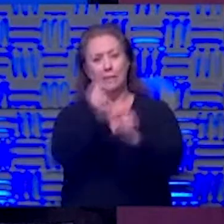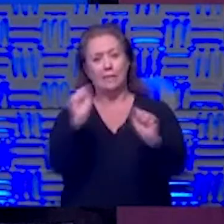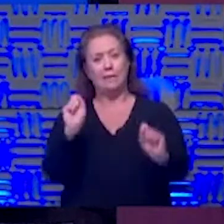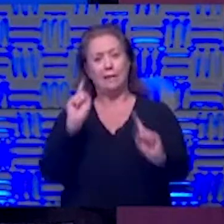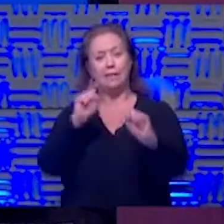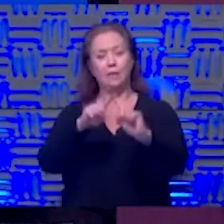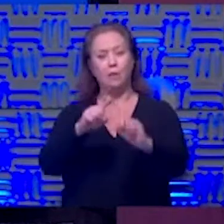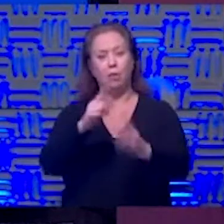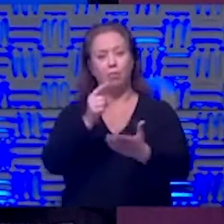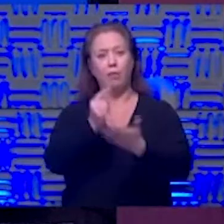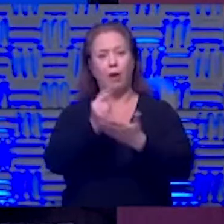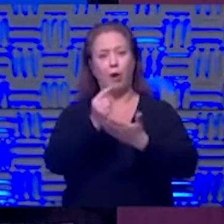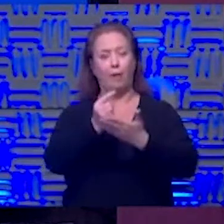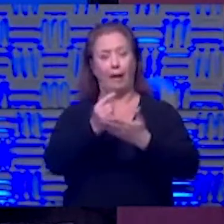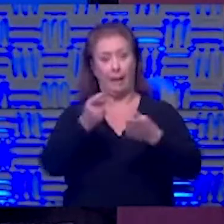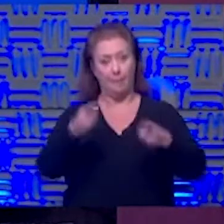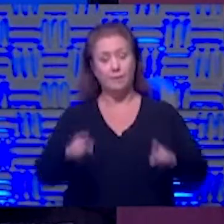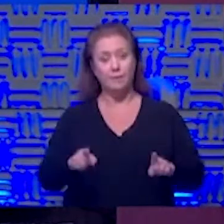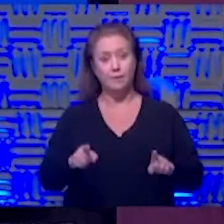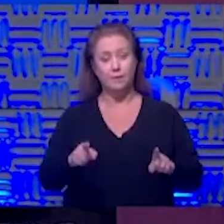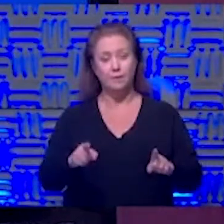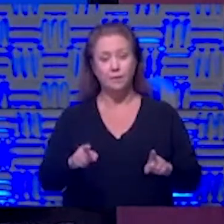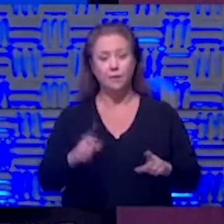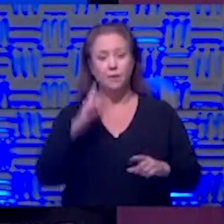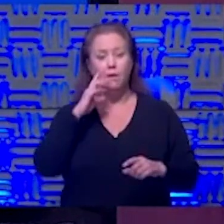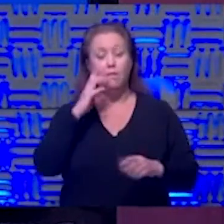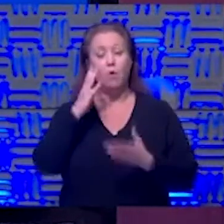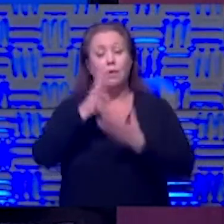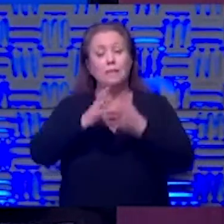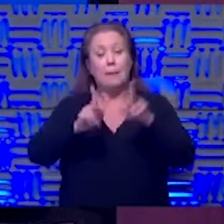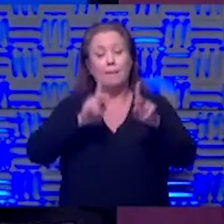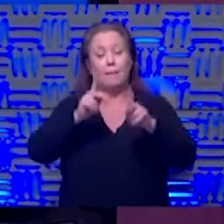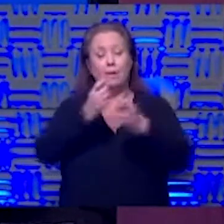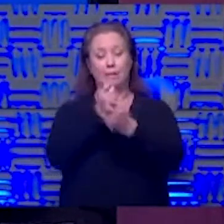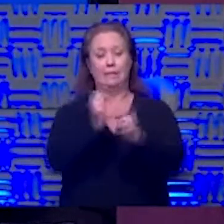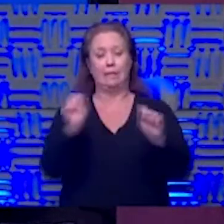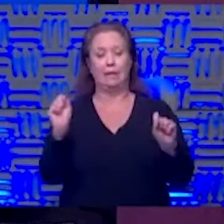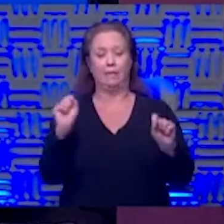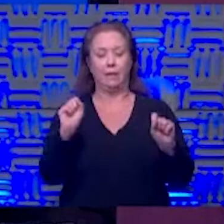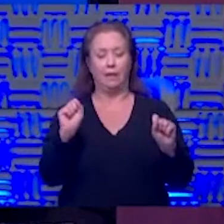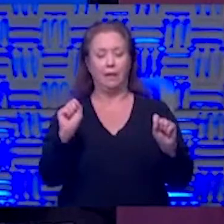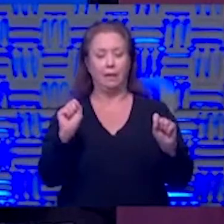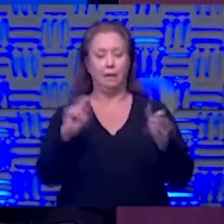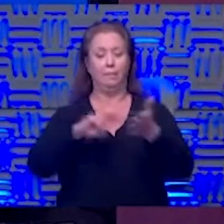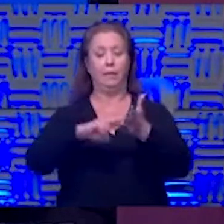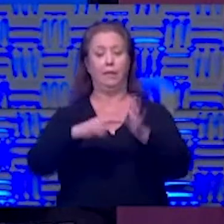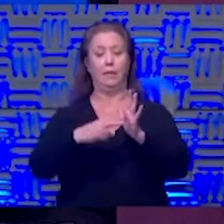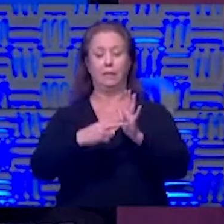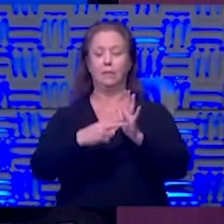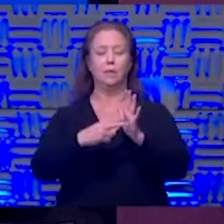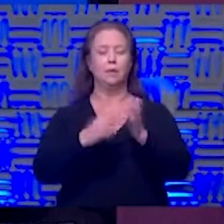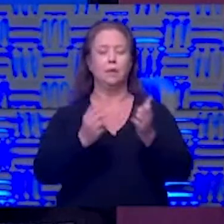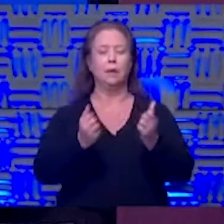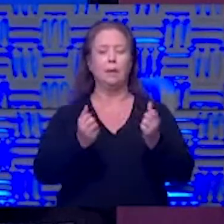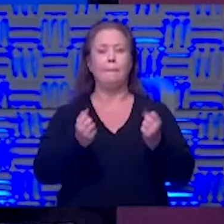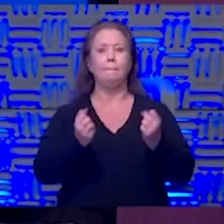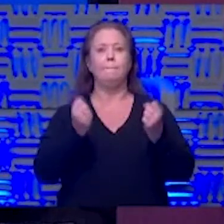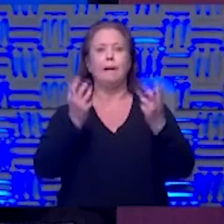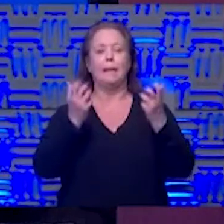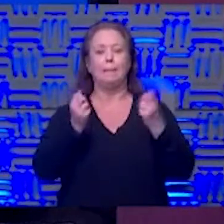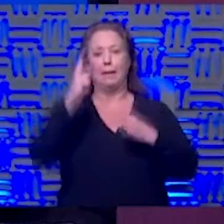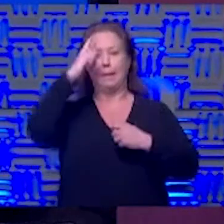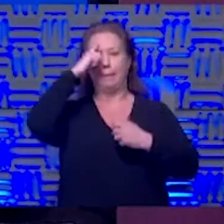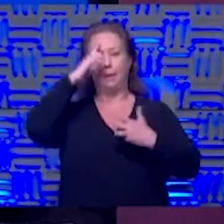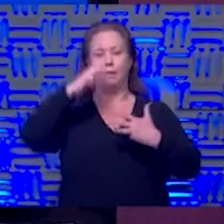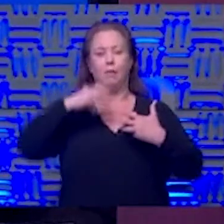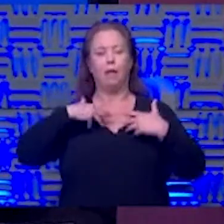we have therapy now for some people safety is such that they are having so many mental health challenges